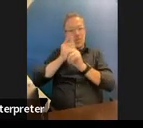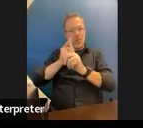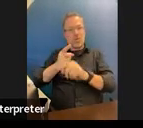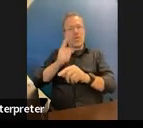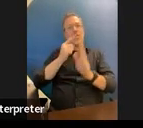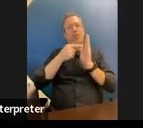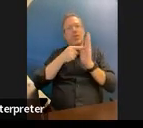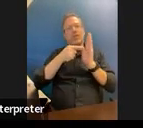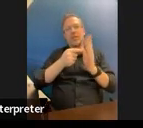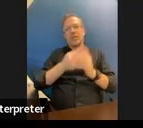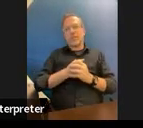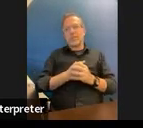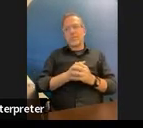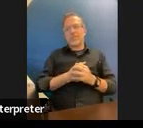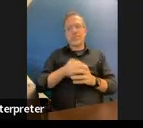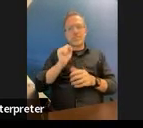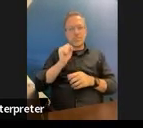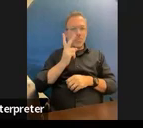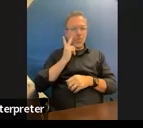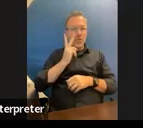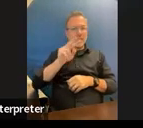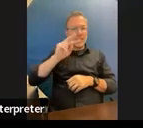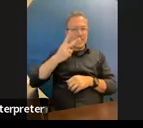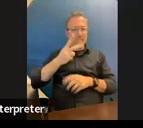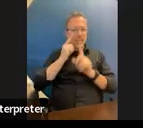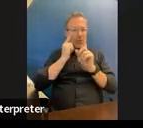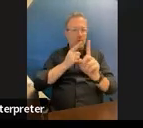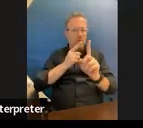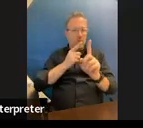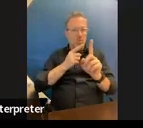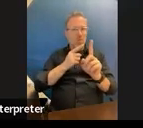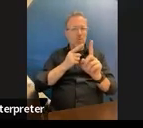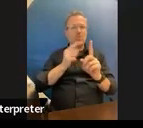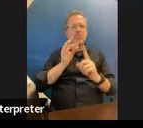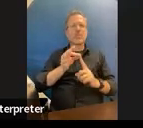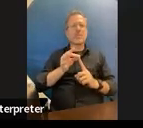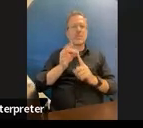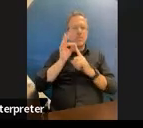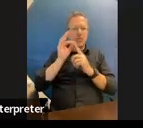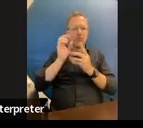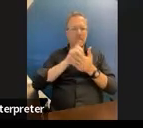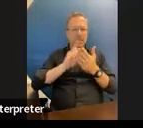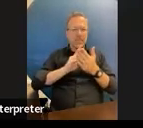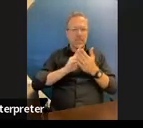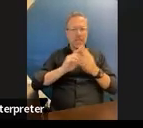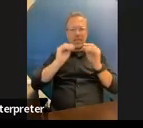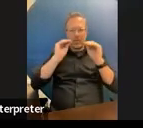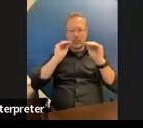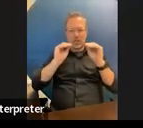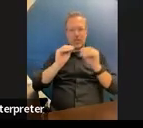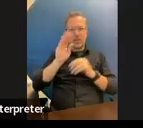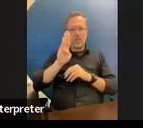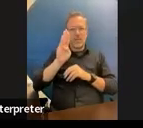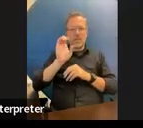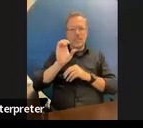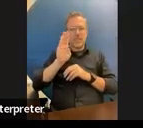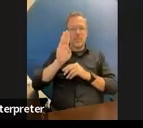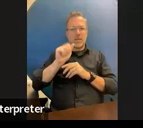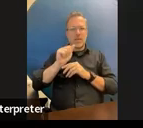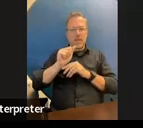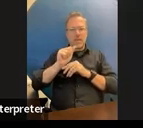um you can see the second goal here given specially designed instruction and bcba consultation